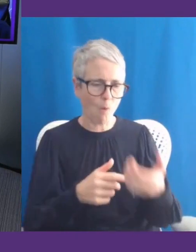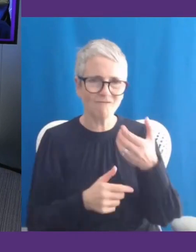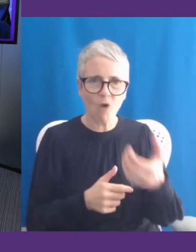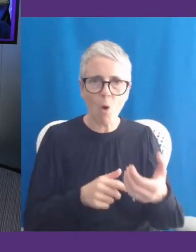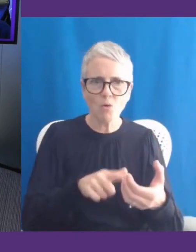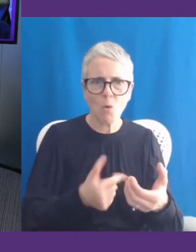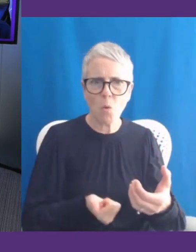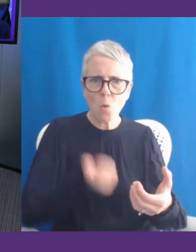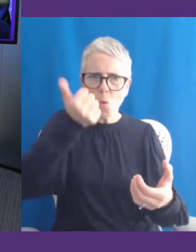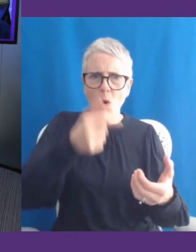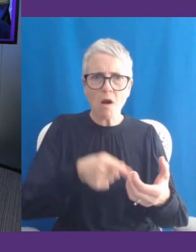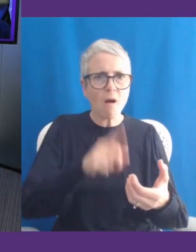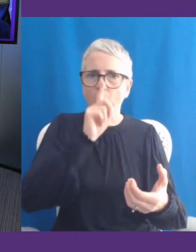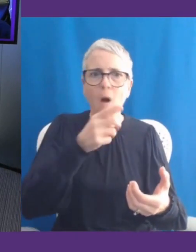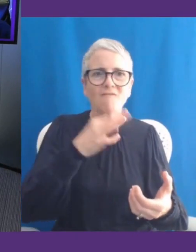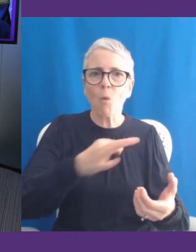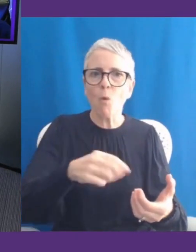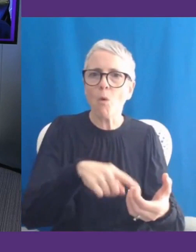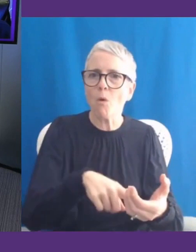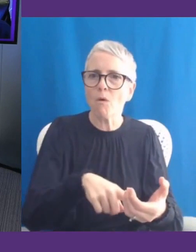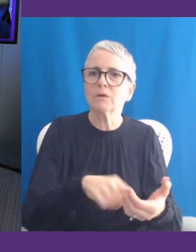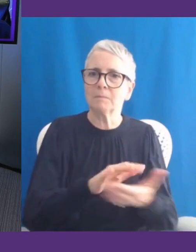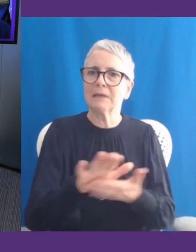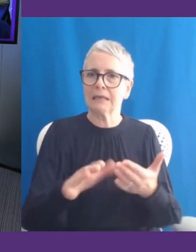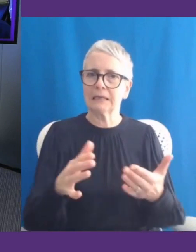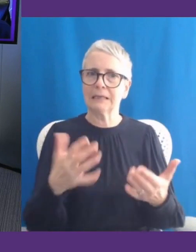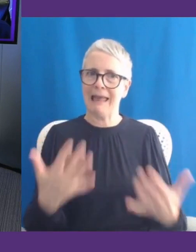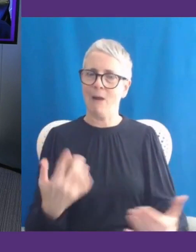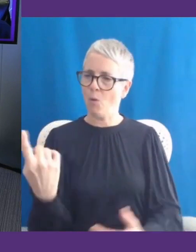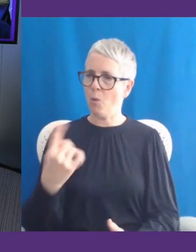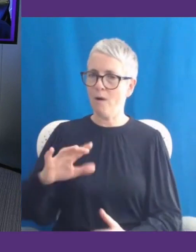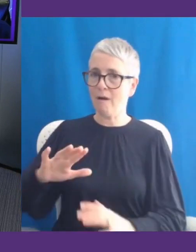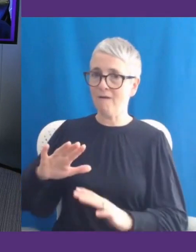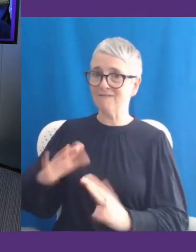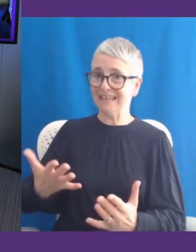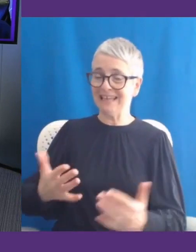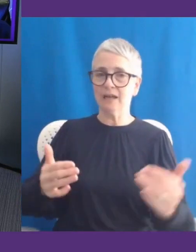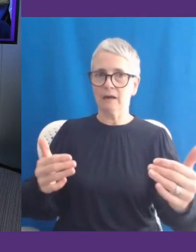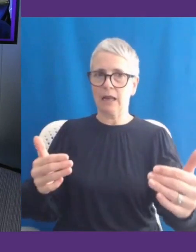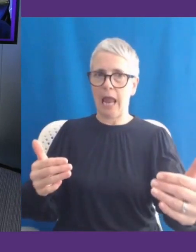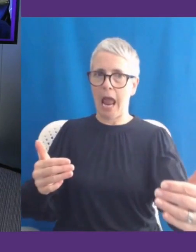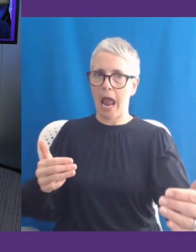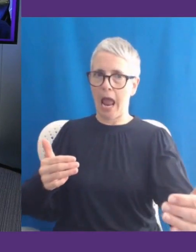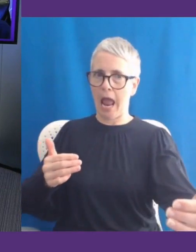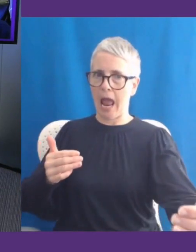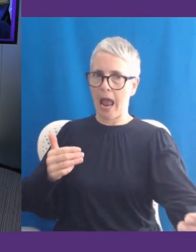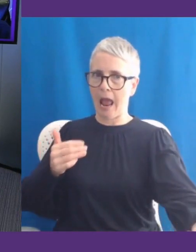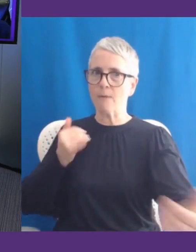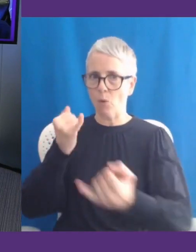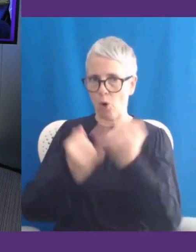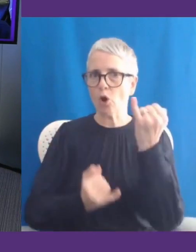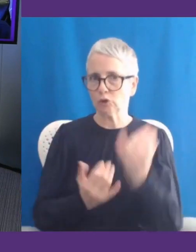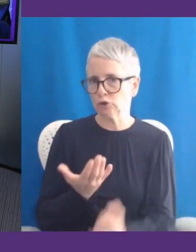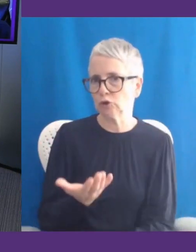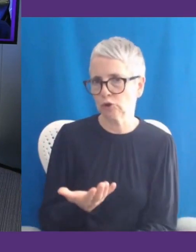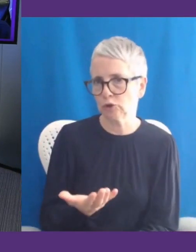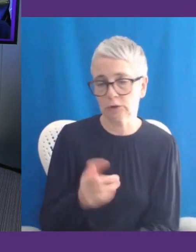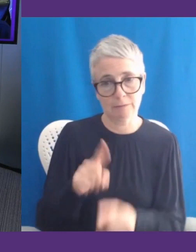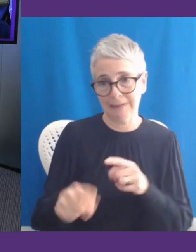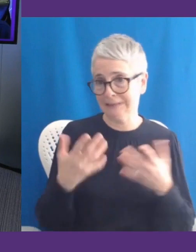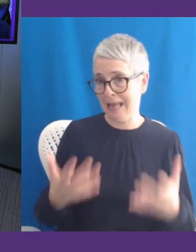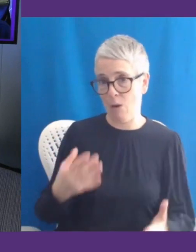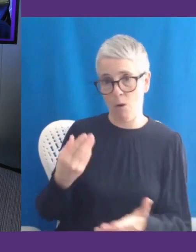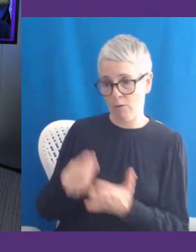equipment that you might have. So we are seeing a widening of that gap, especially in the cost of living crisis. So one of the policy